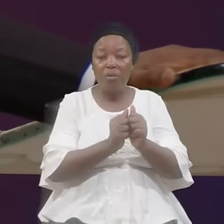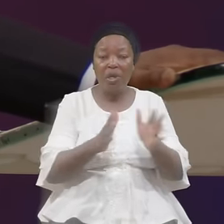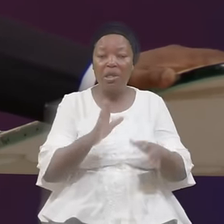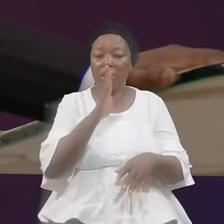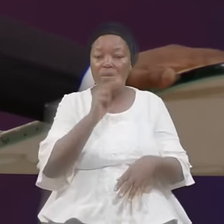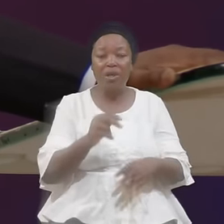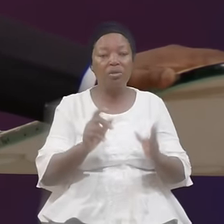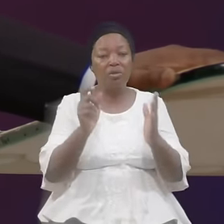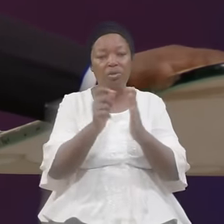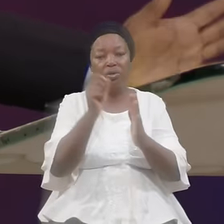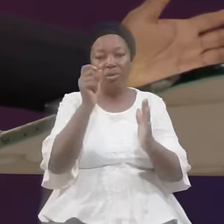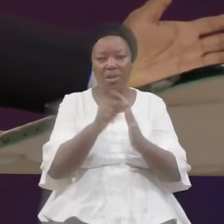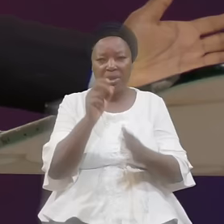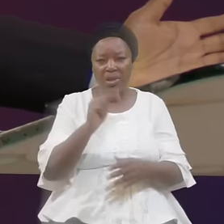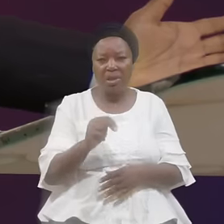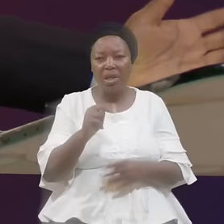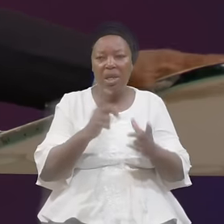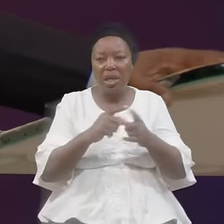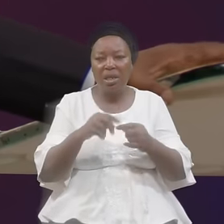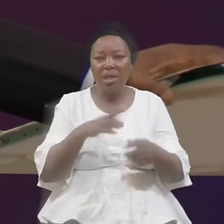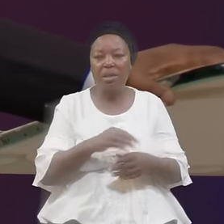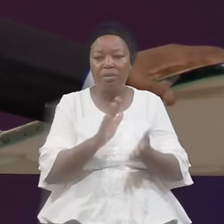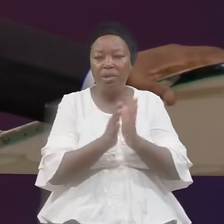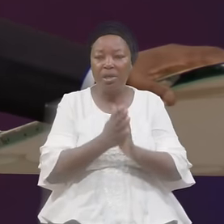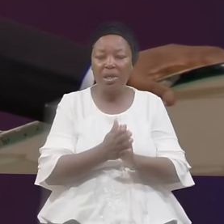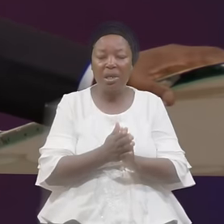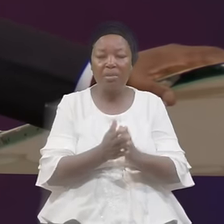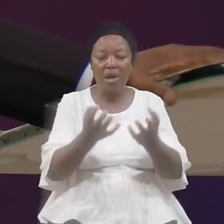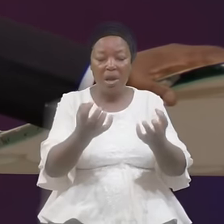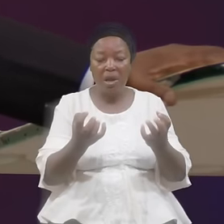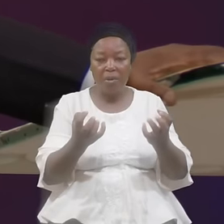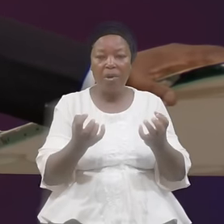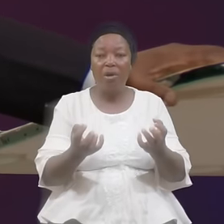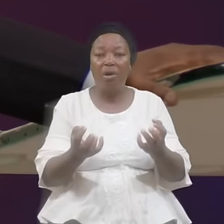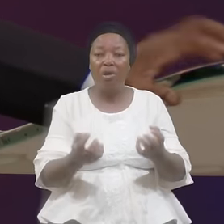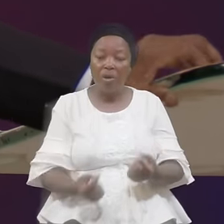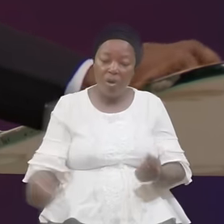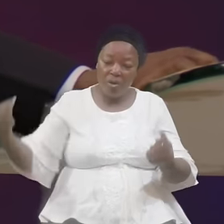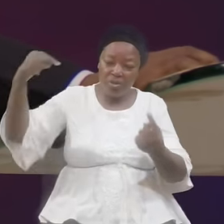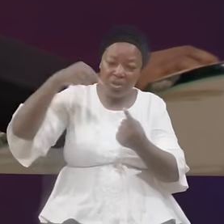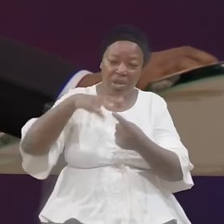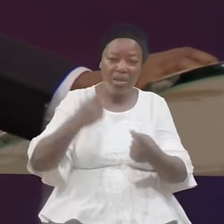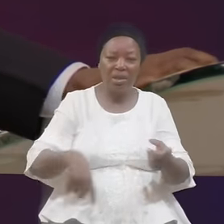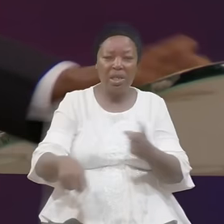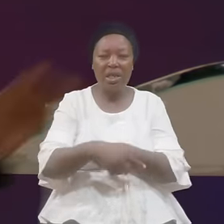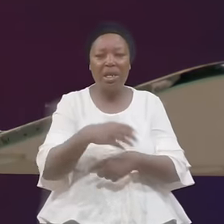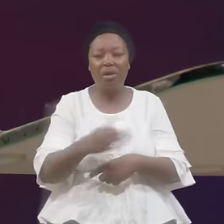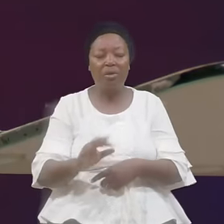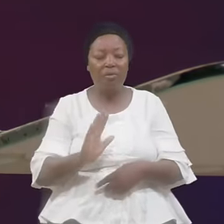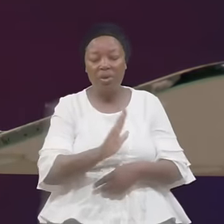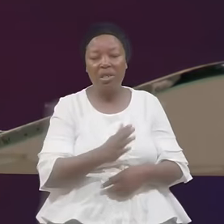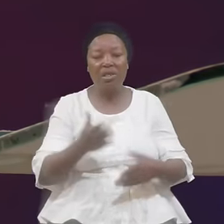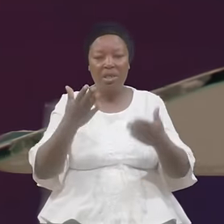Chosen And He Became Leprous And He Was A Leper Until The Day Of His Death Dead